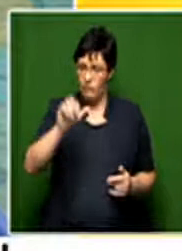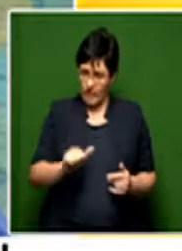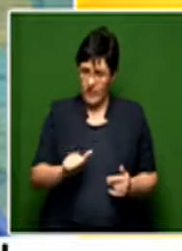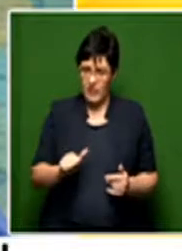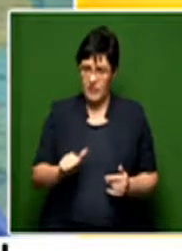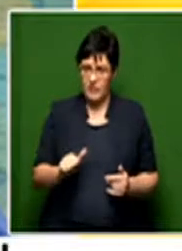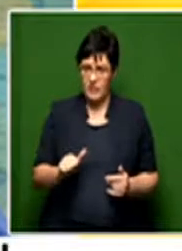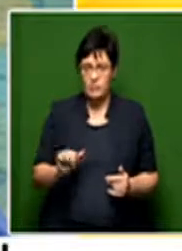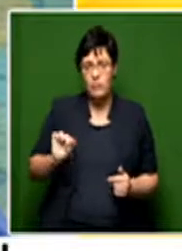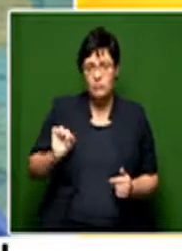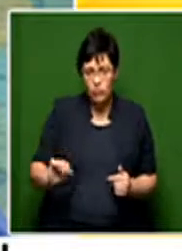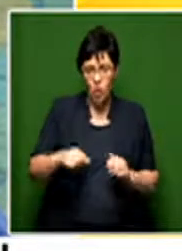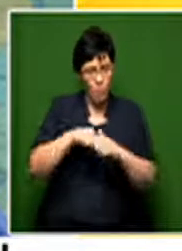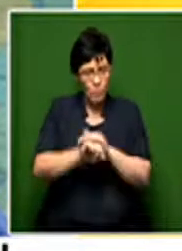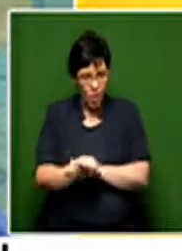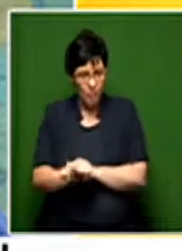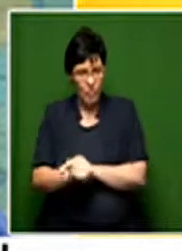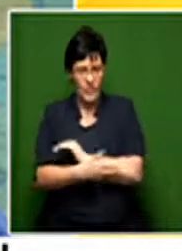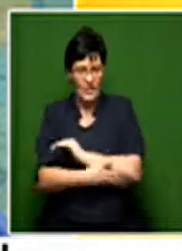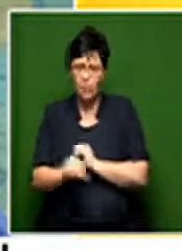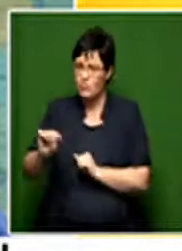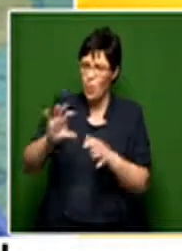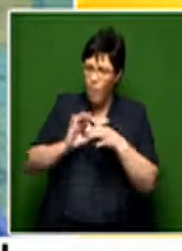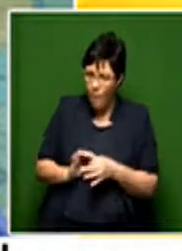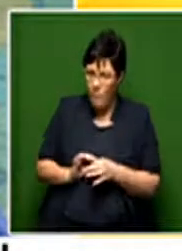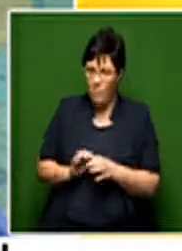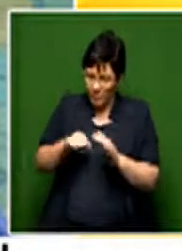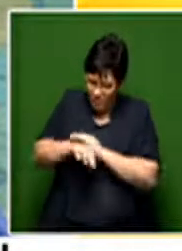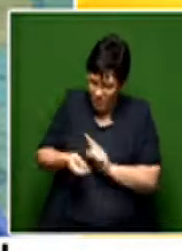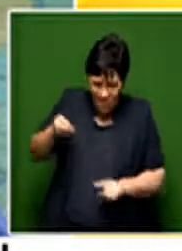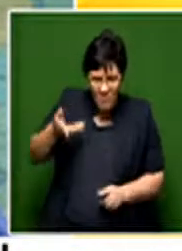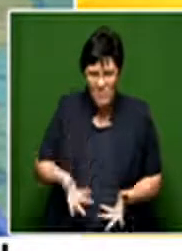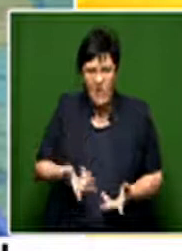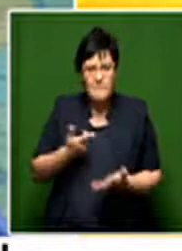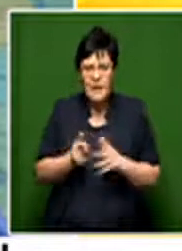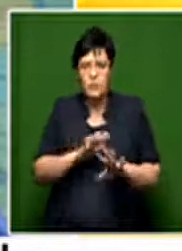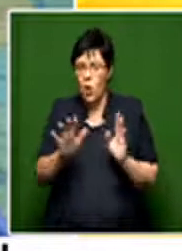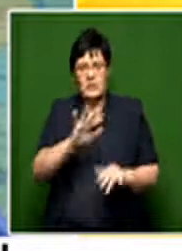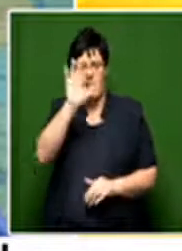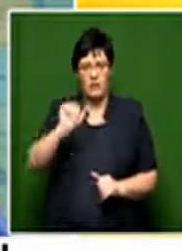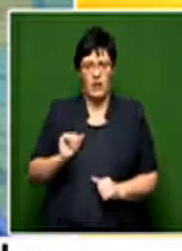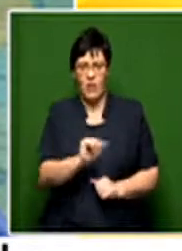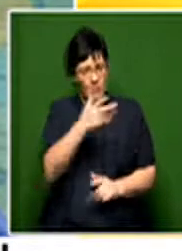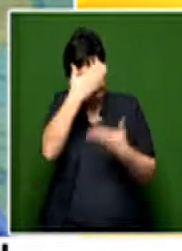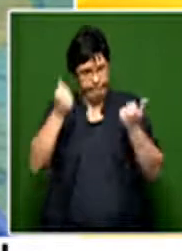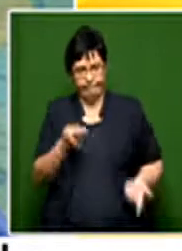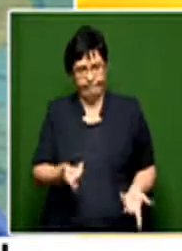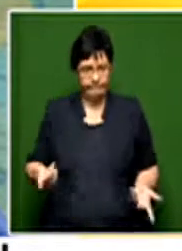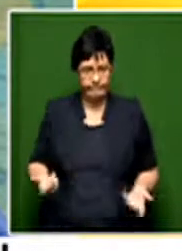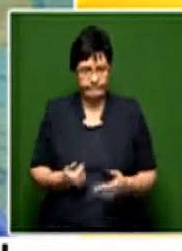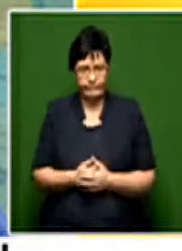I gather is your birth country, your home, your place of origin. But you were not South African, and you didn't even know that.